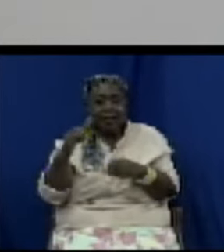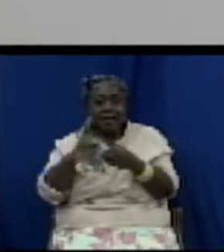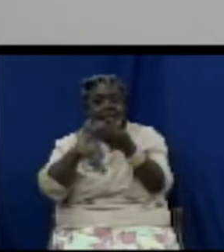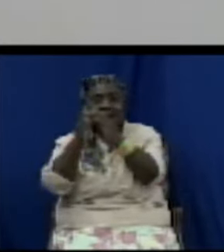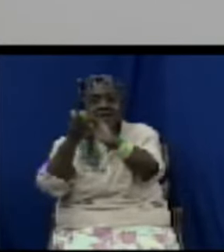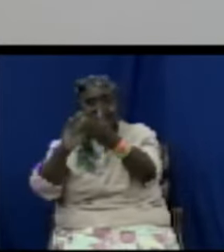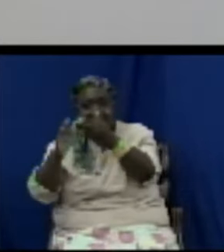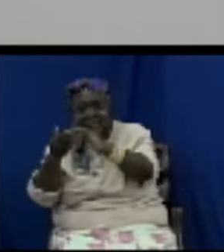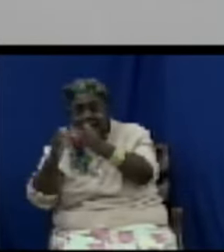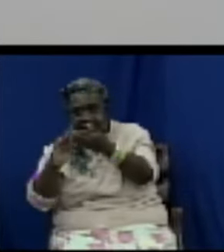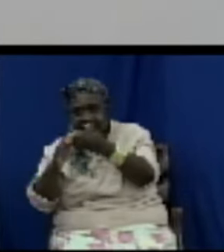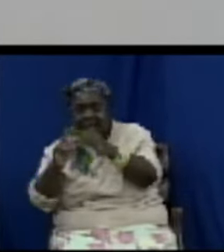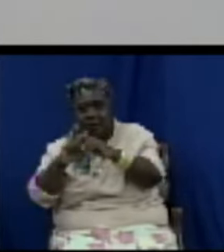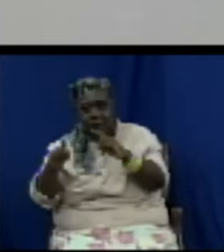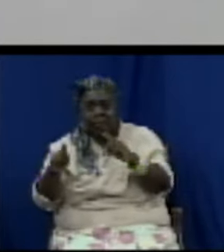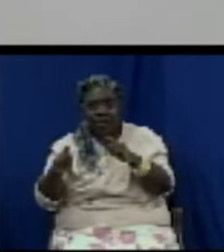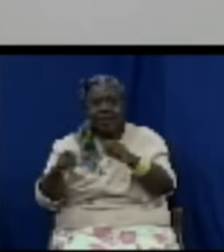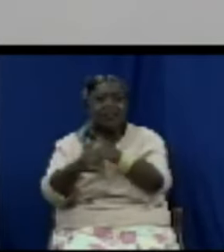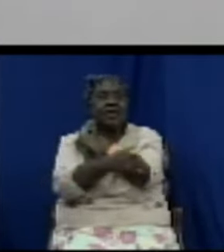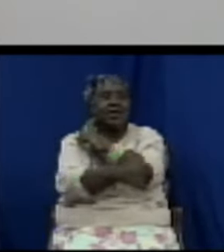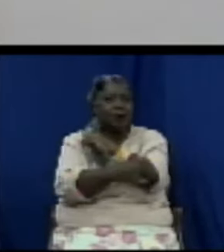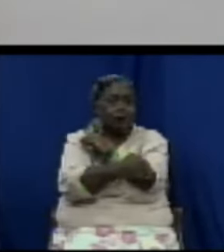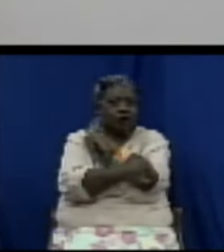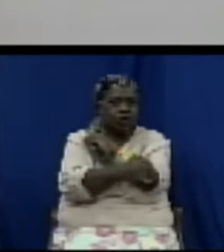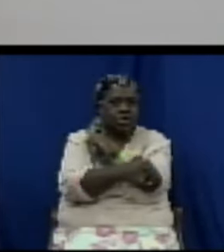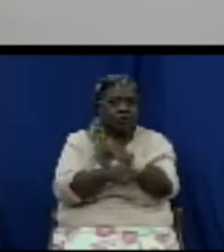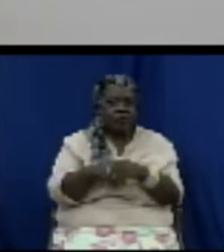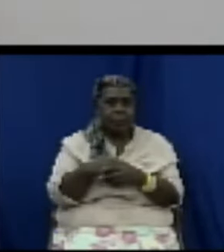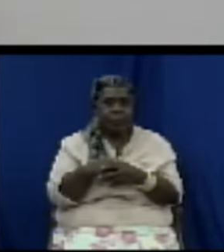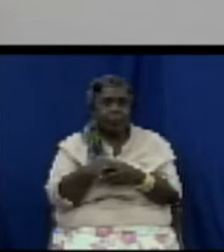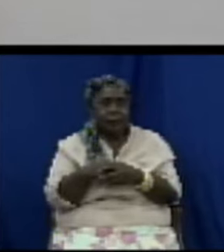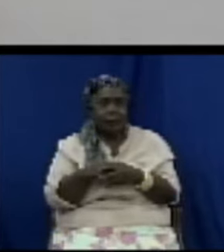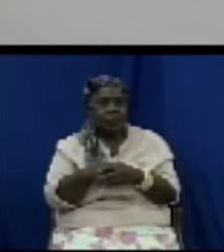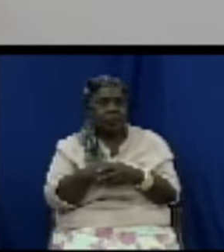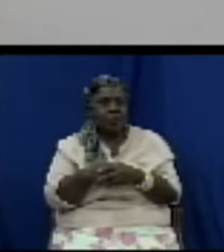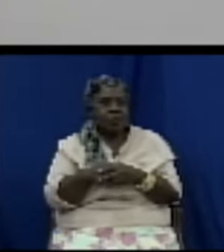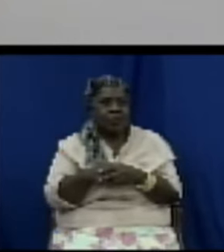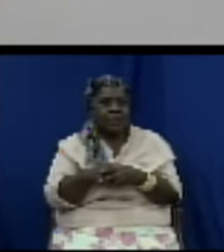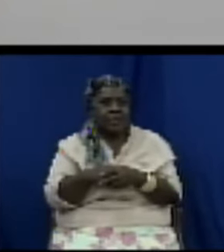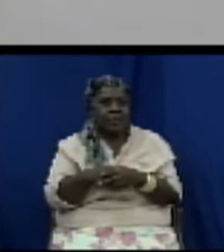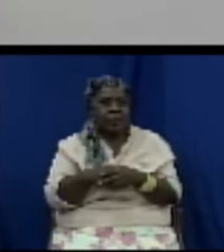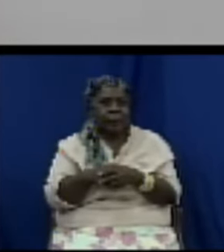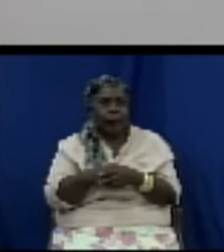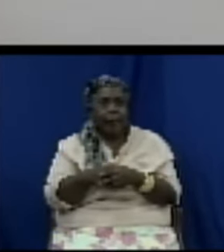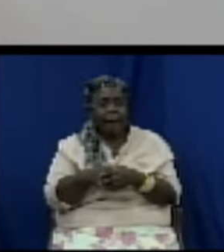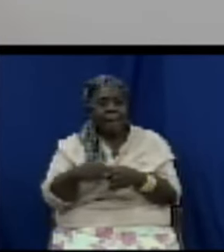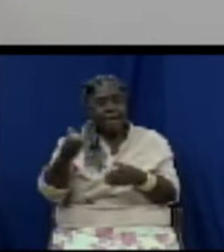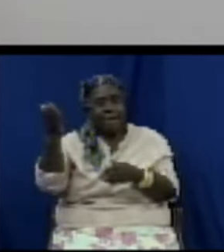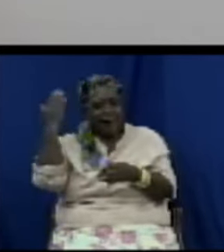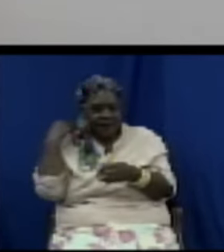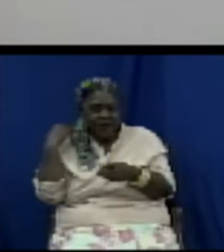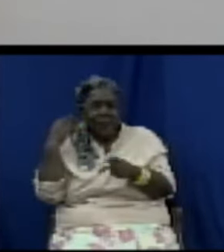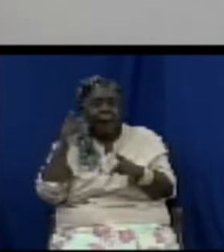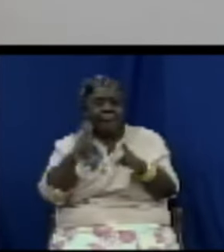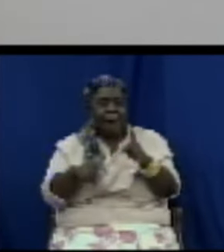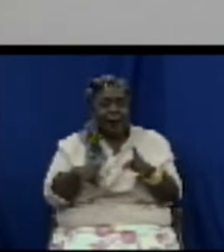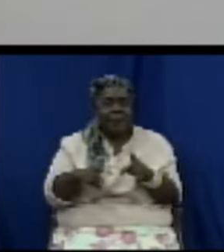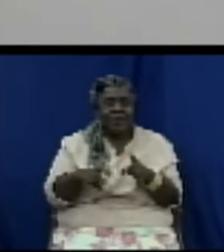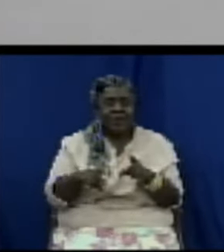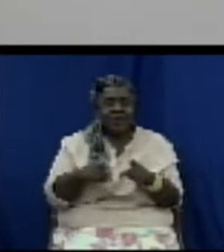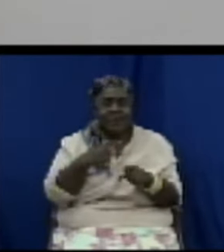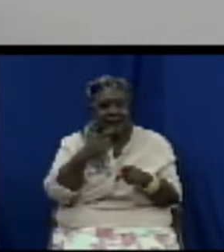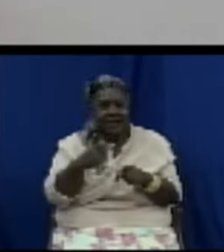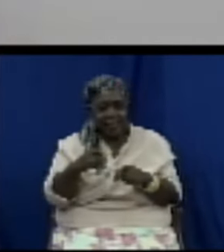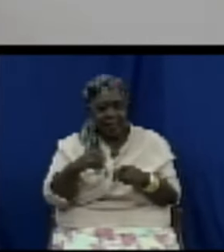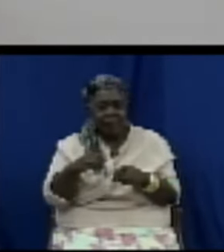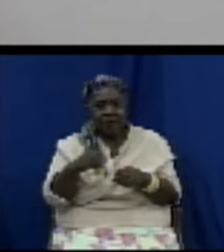there was a time when person said you know milk should be more expensive in the country and the